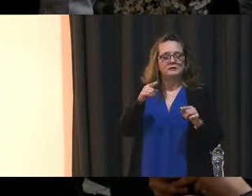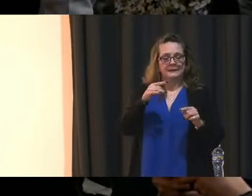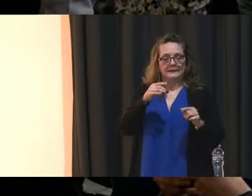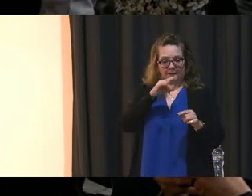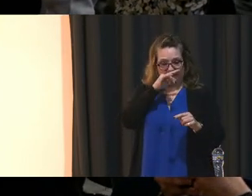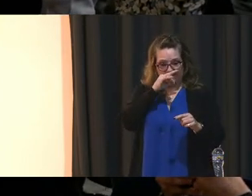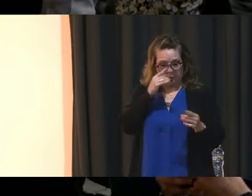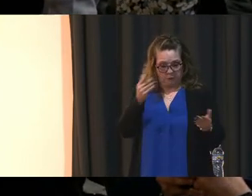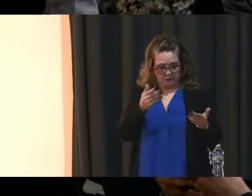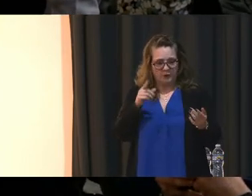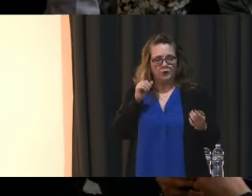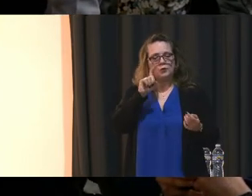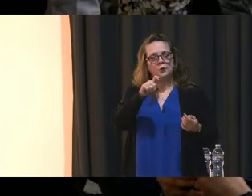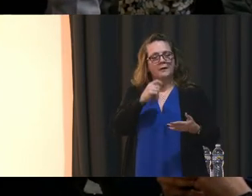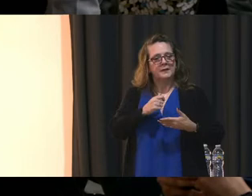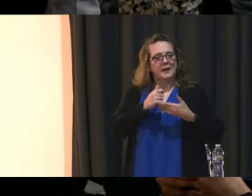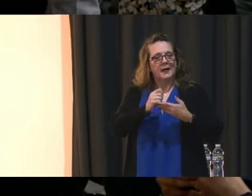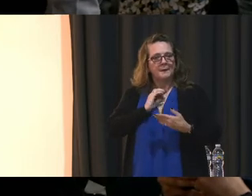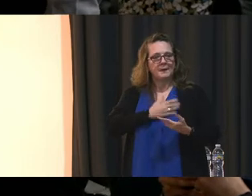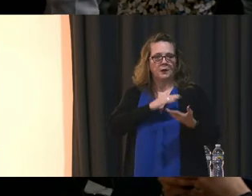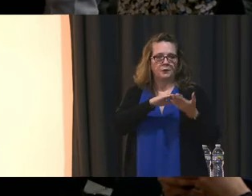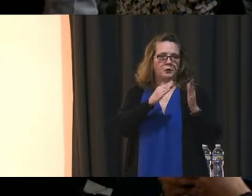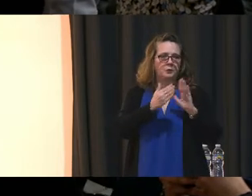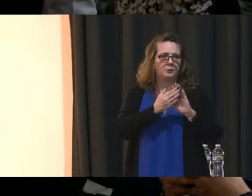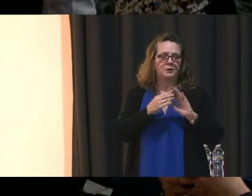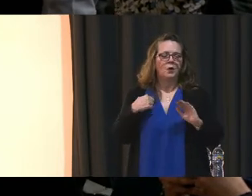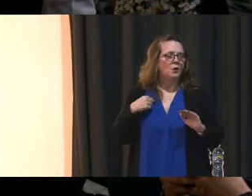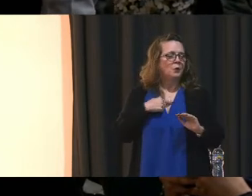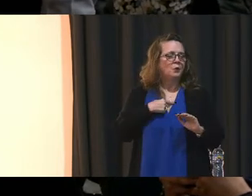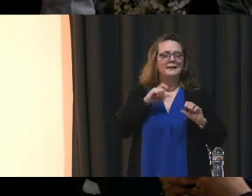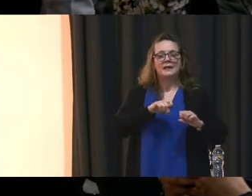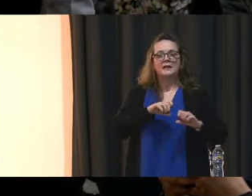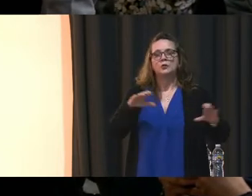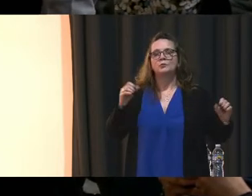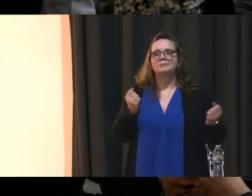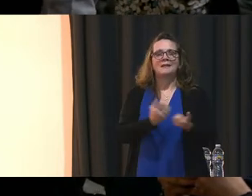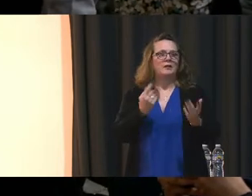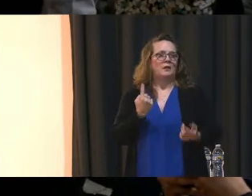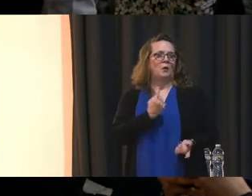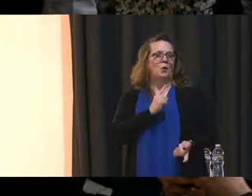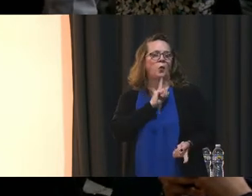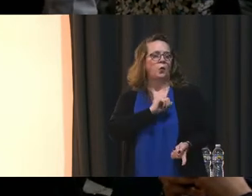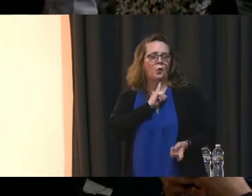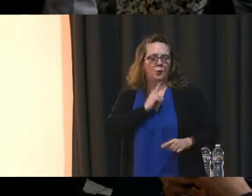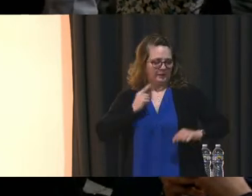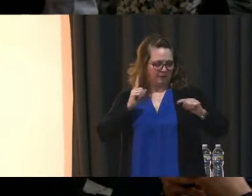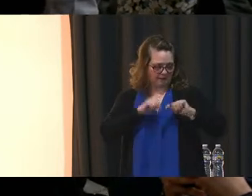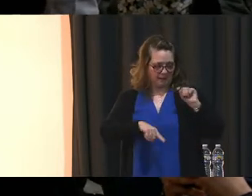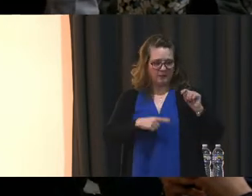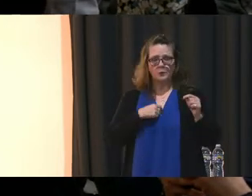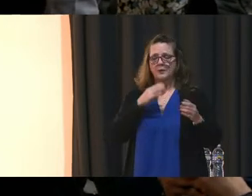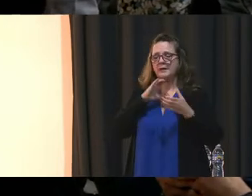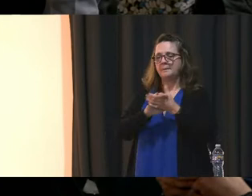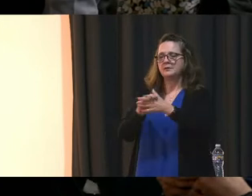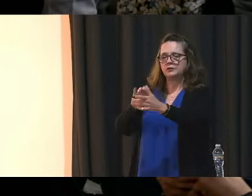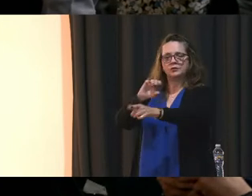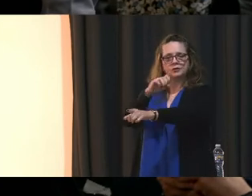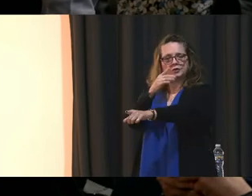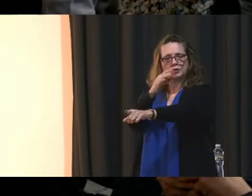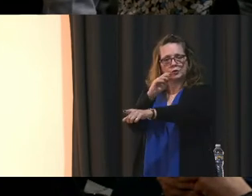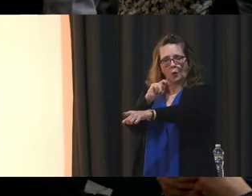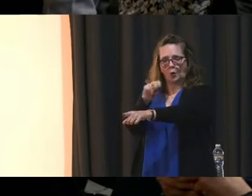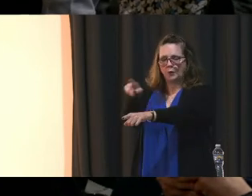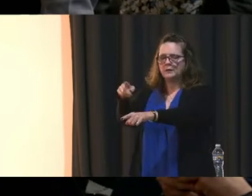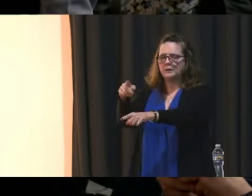us. It's a community. And we can't do everything alone. So I just want to congratulate Mr. Chacon who does a wonderful